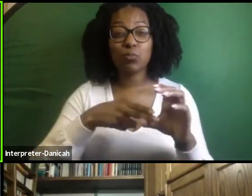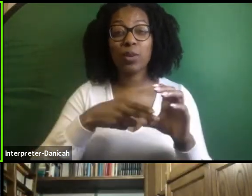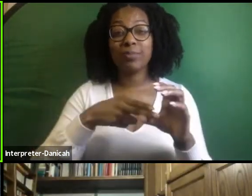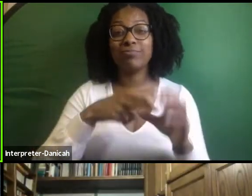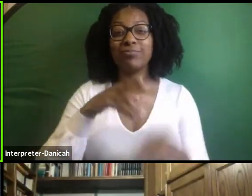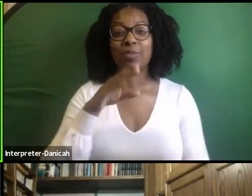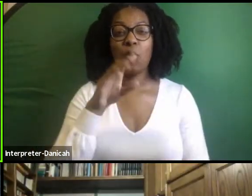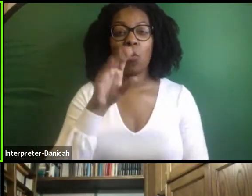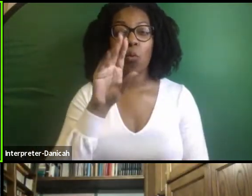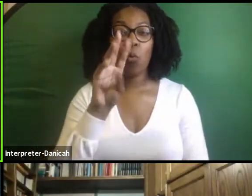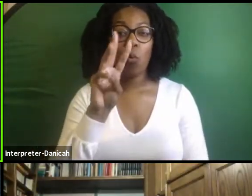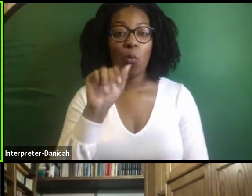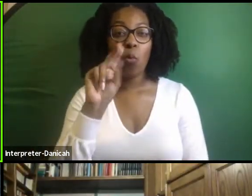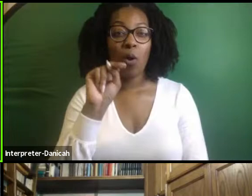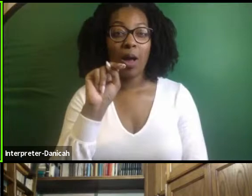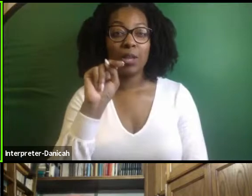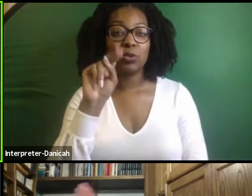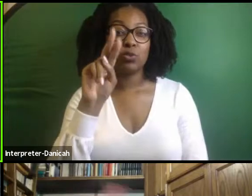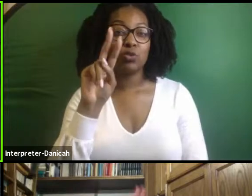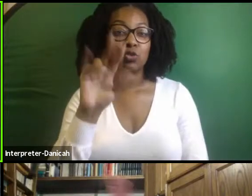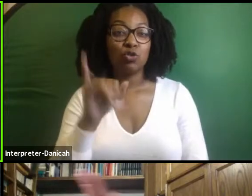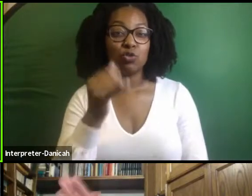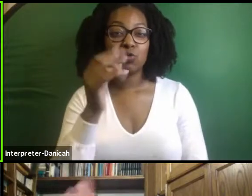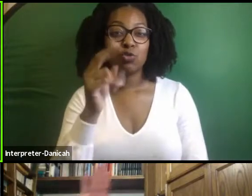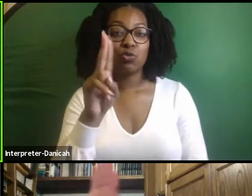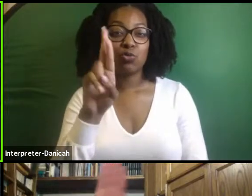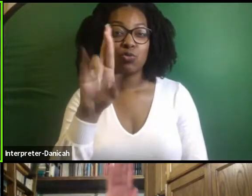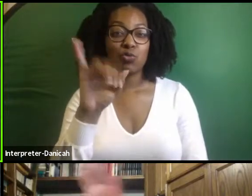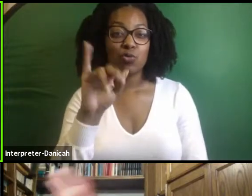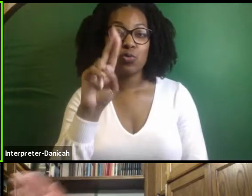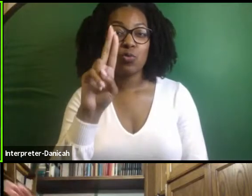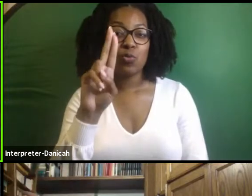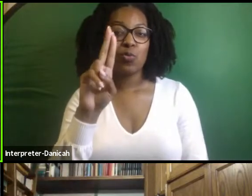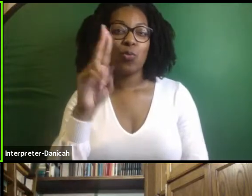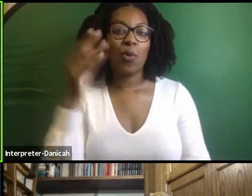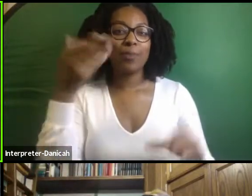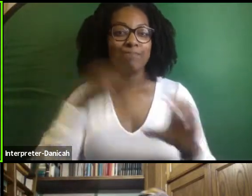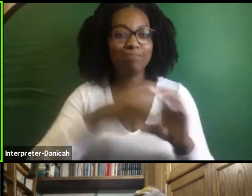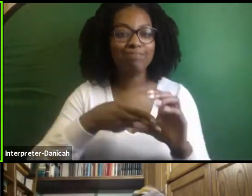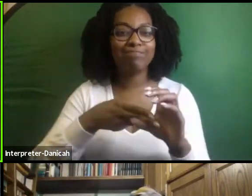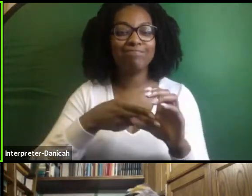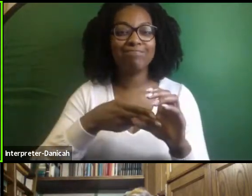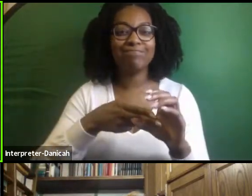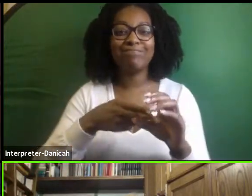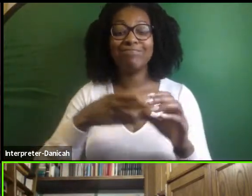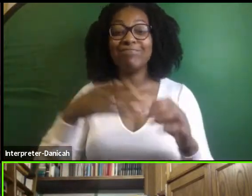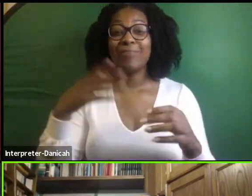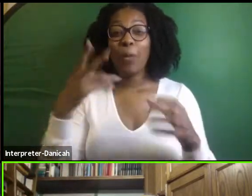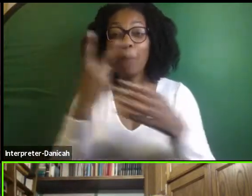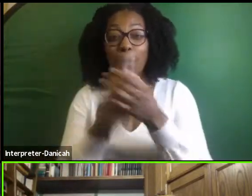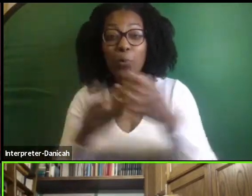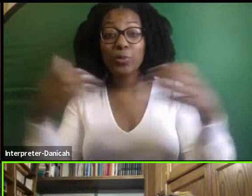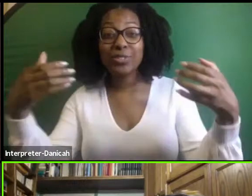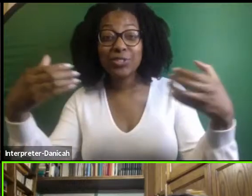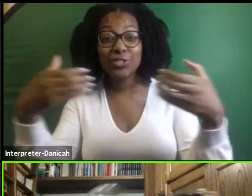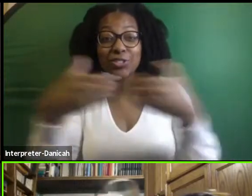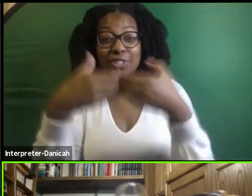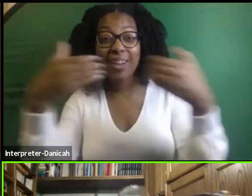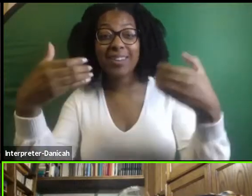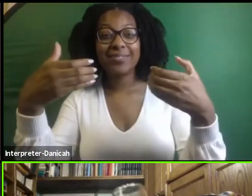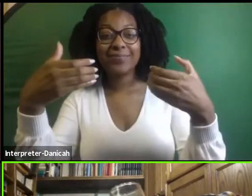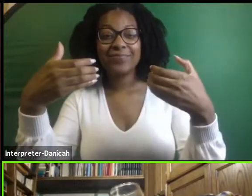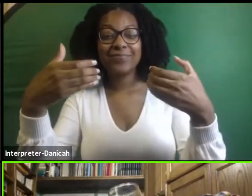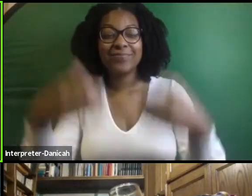We got Leslie and one Giroux tonight. Cheers. Cheers. Cheers, everybody.